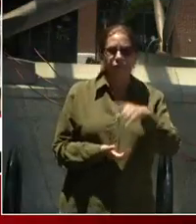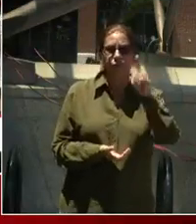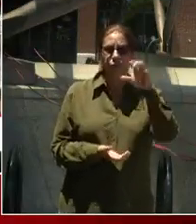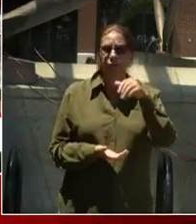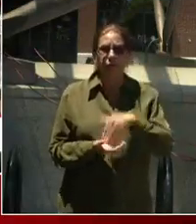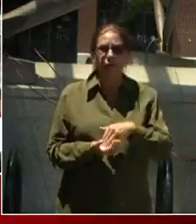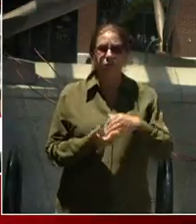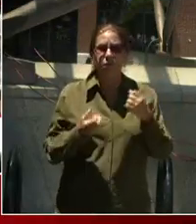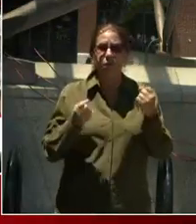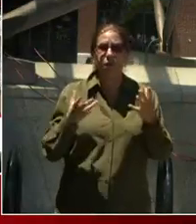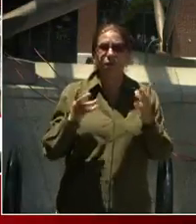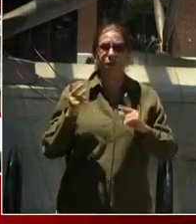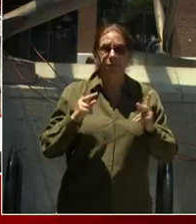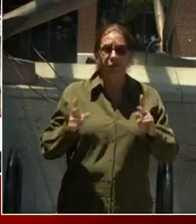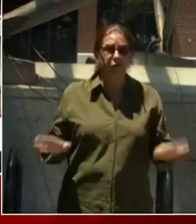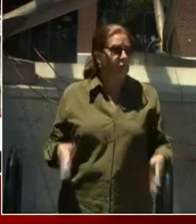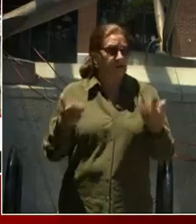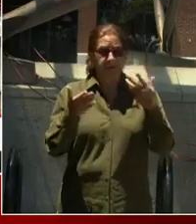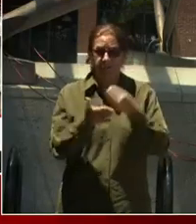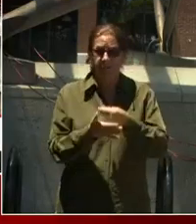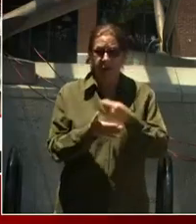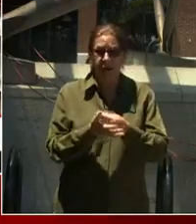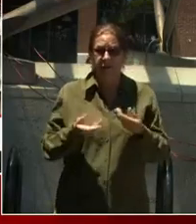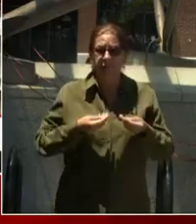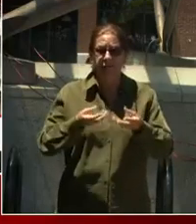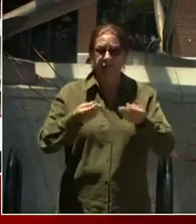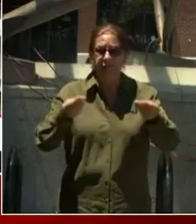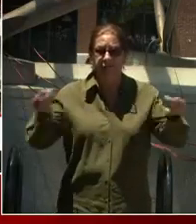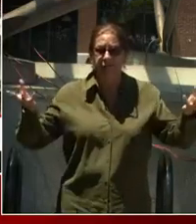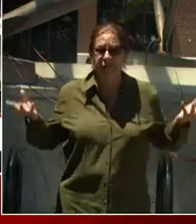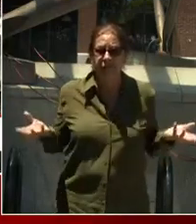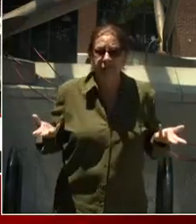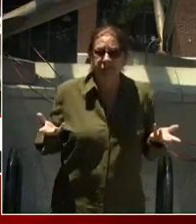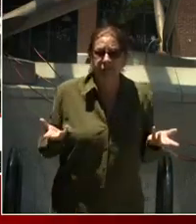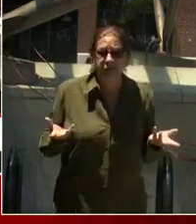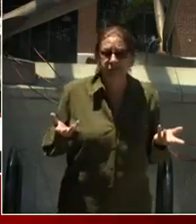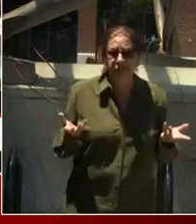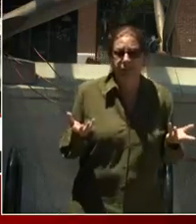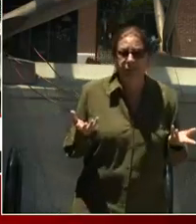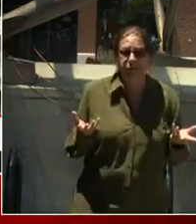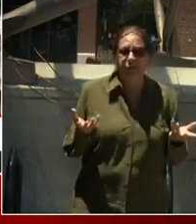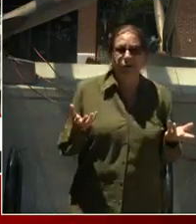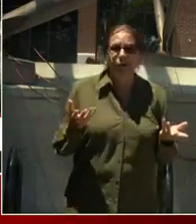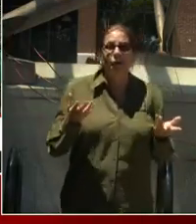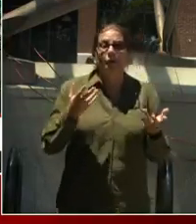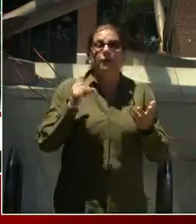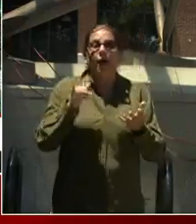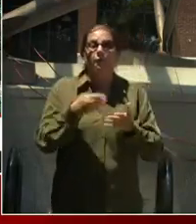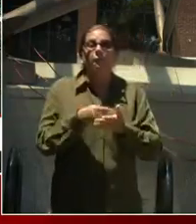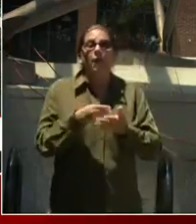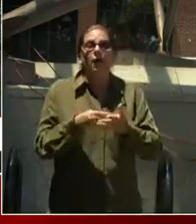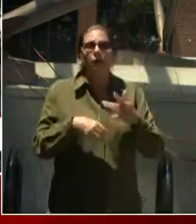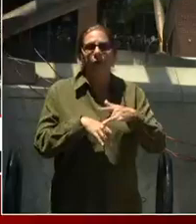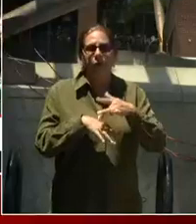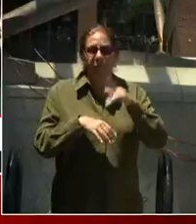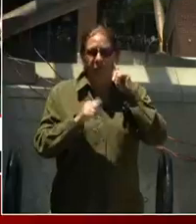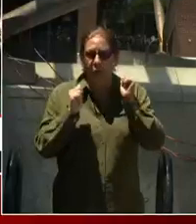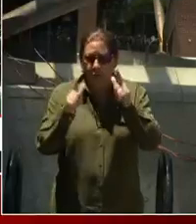that money and make boxed lunches and feed Howard University's hospital staff. The